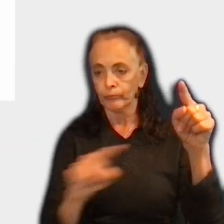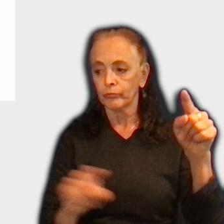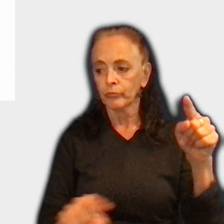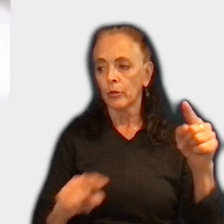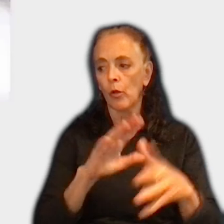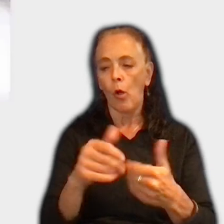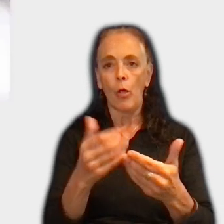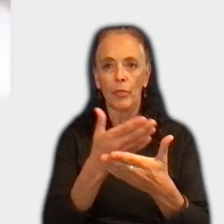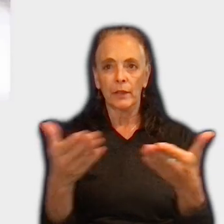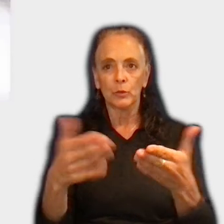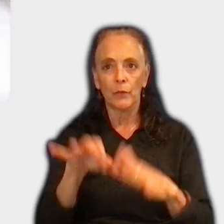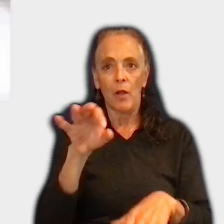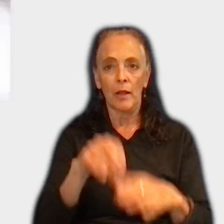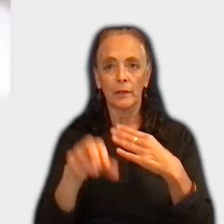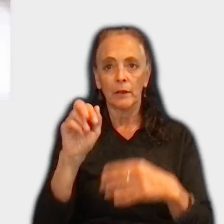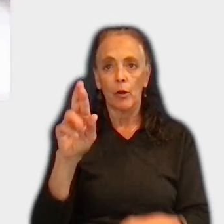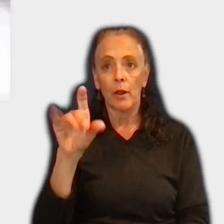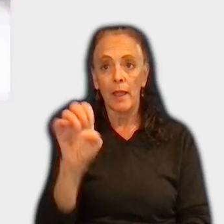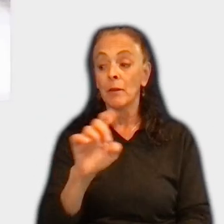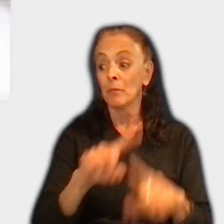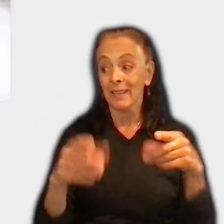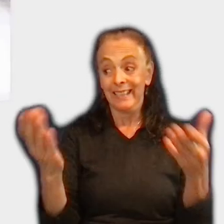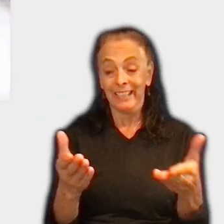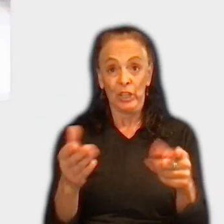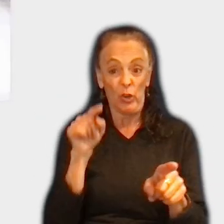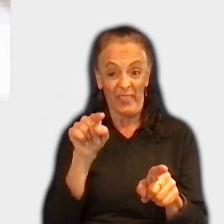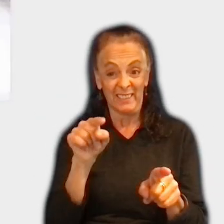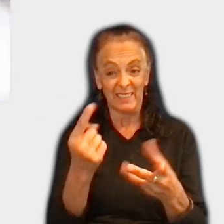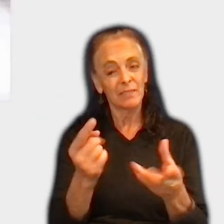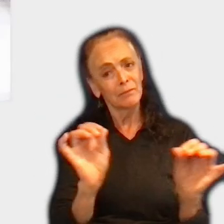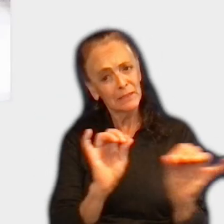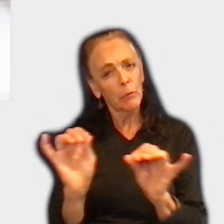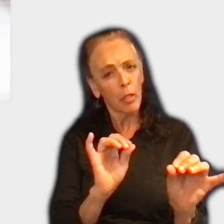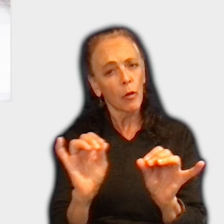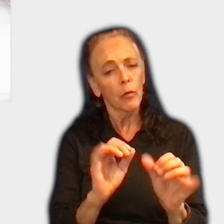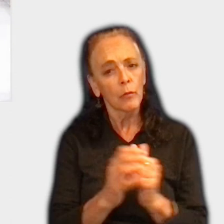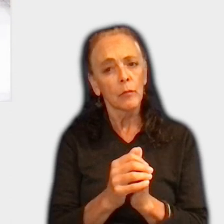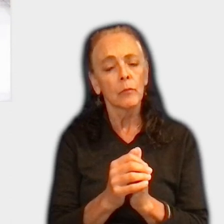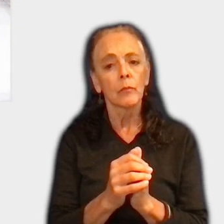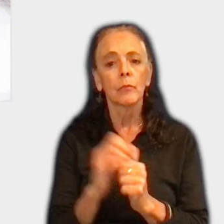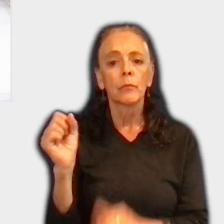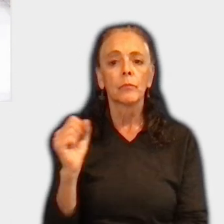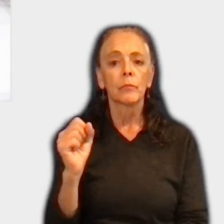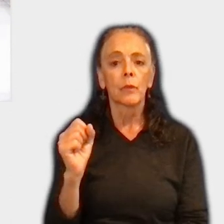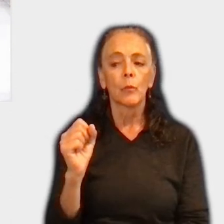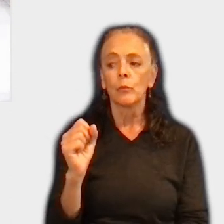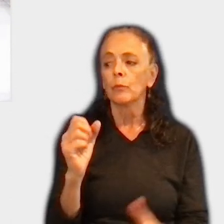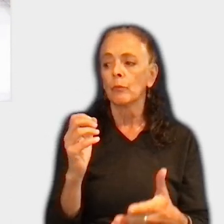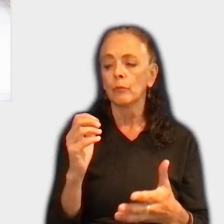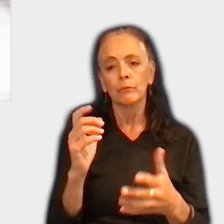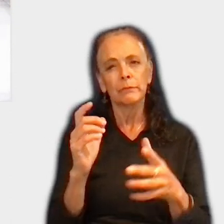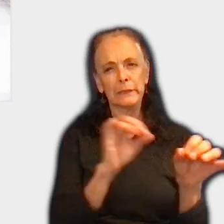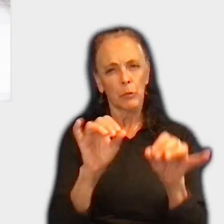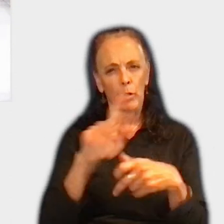in the arcade. But actually in here, actually they have some similarity in here with the this kind of component. They have some